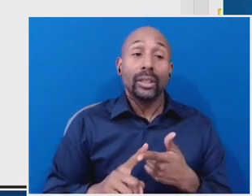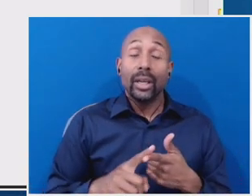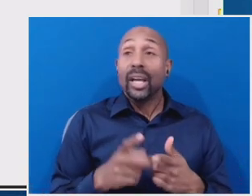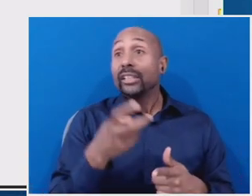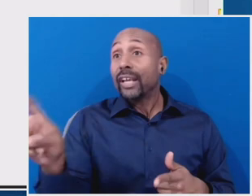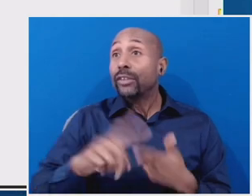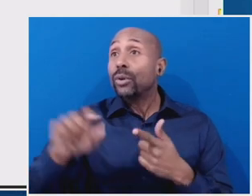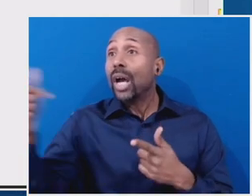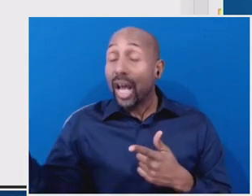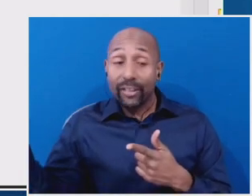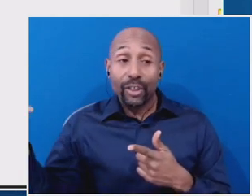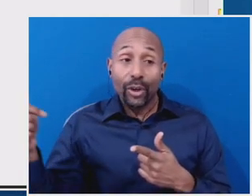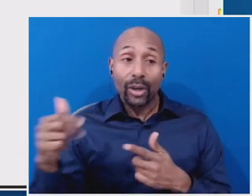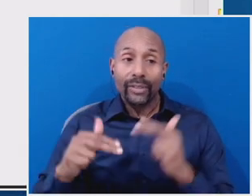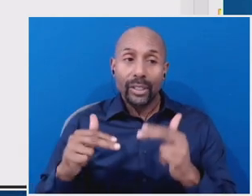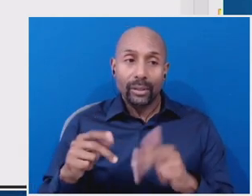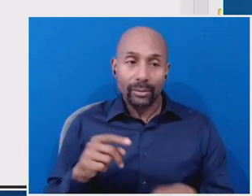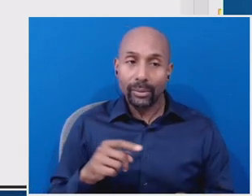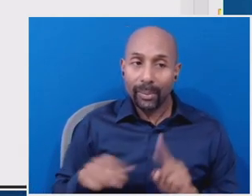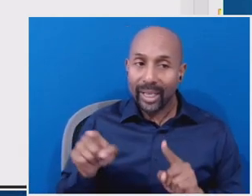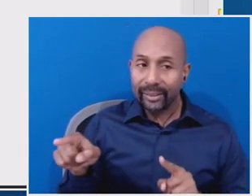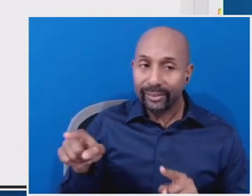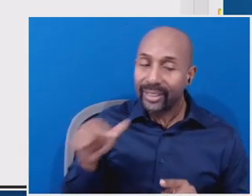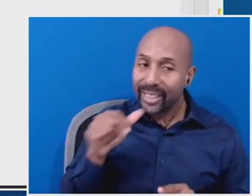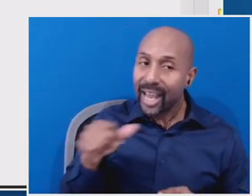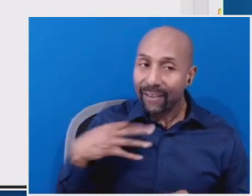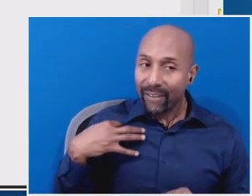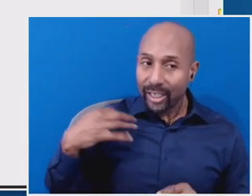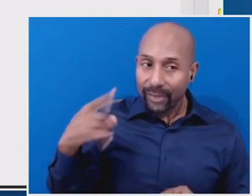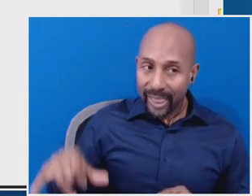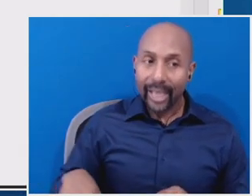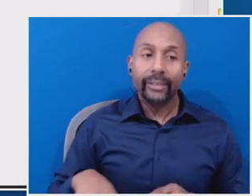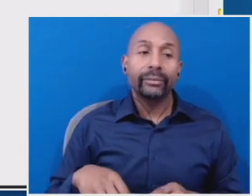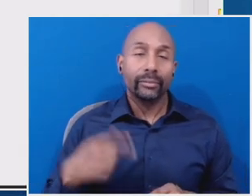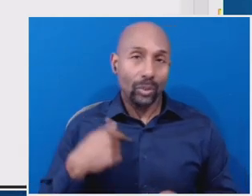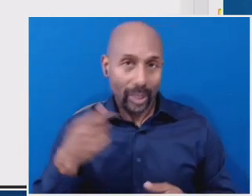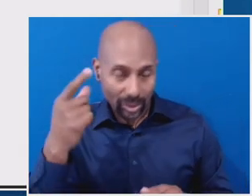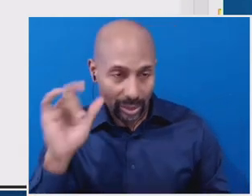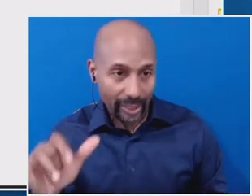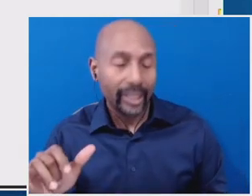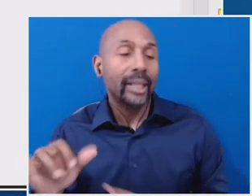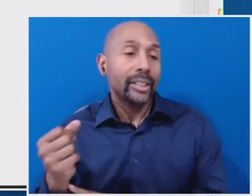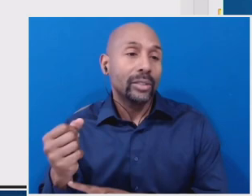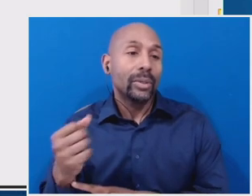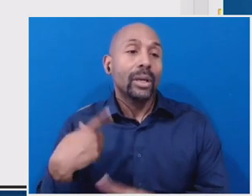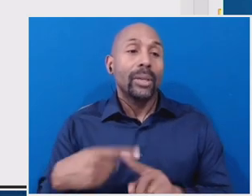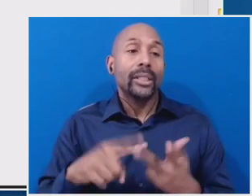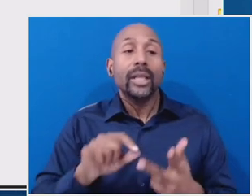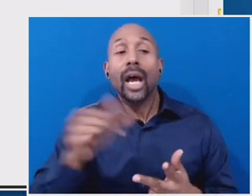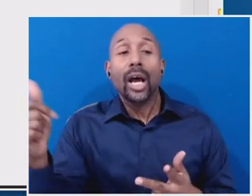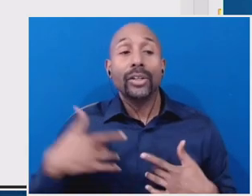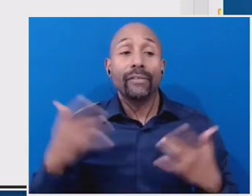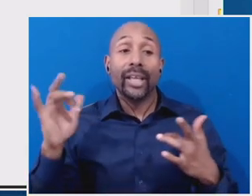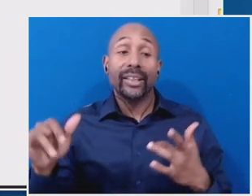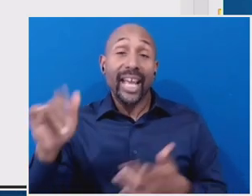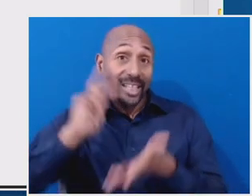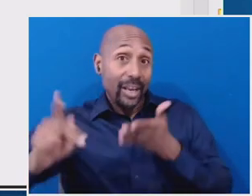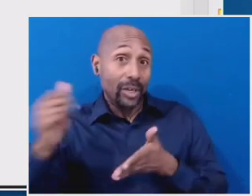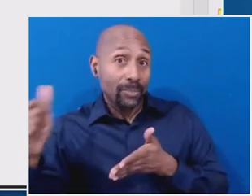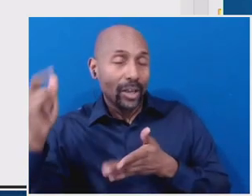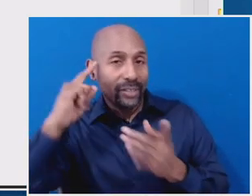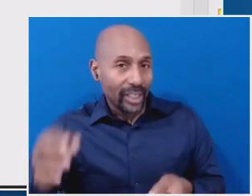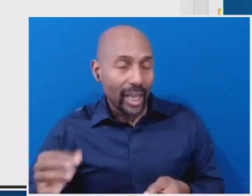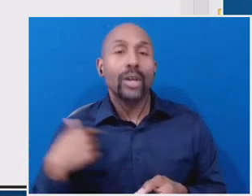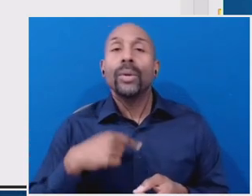in, in our second chance Pell experiment and elsewhere. And as I mentioned, other events as determined by the secretary, which we would formally announce, uh,